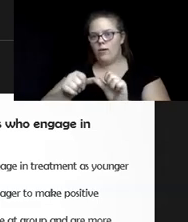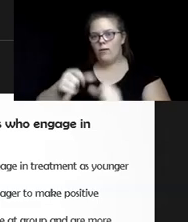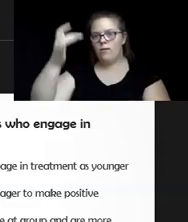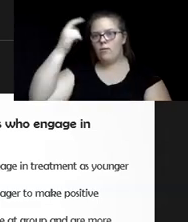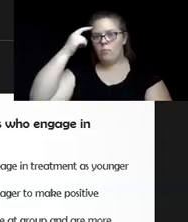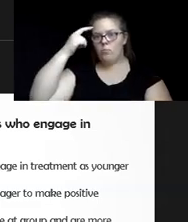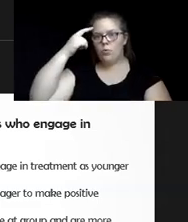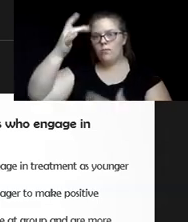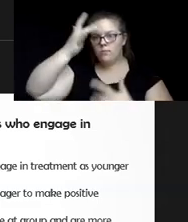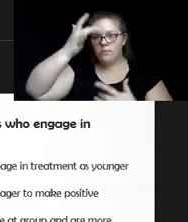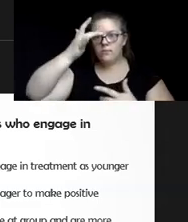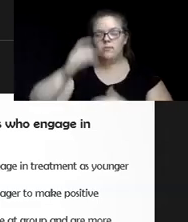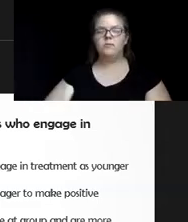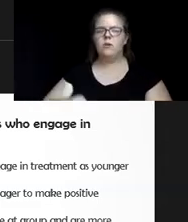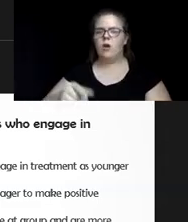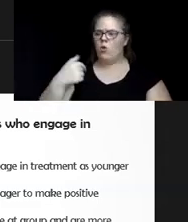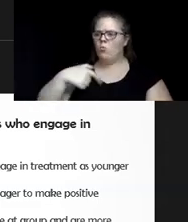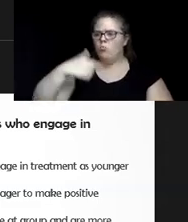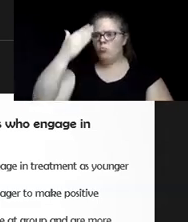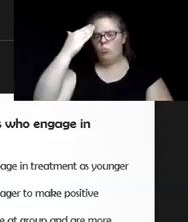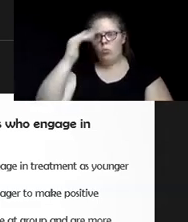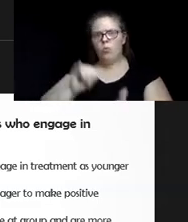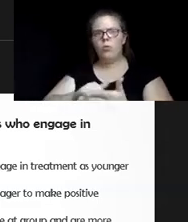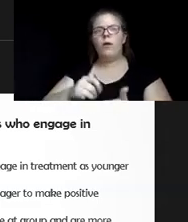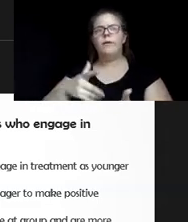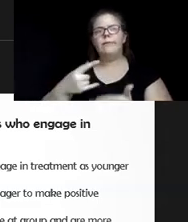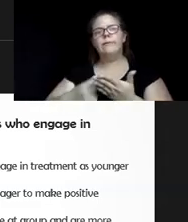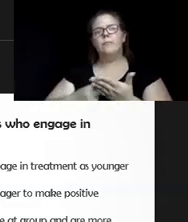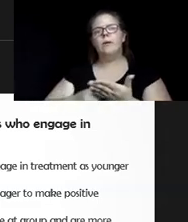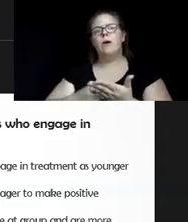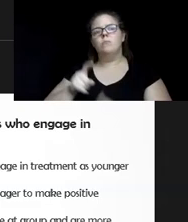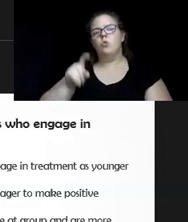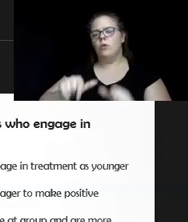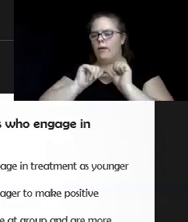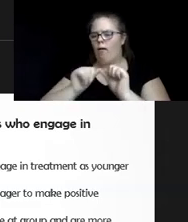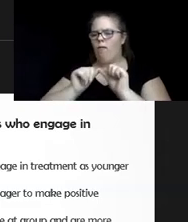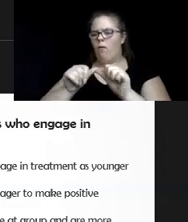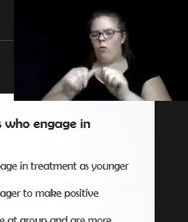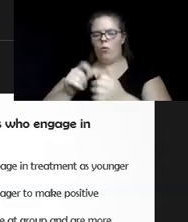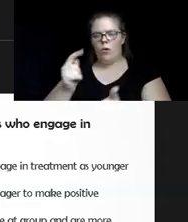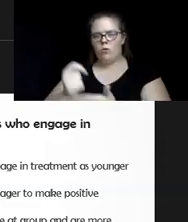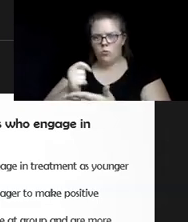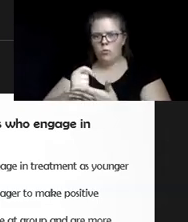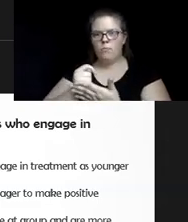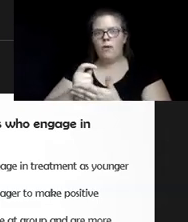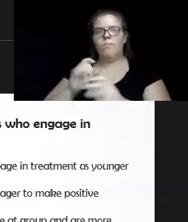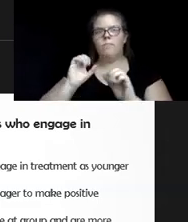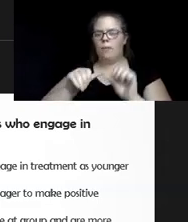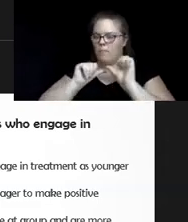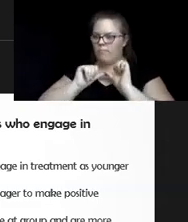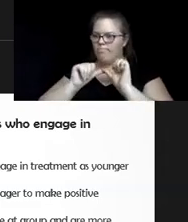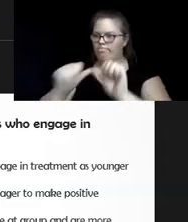So if we now believe addiction is a chronic brain disease, sometimes we need ongoing treatment that could be lifelong